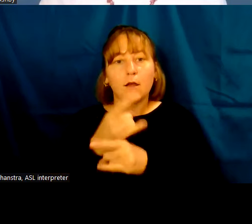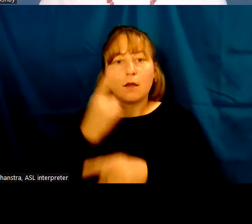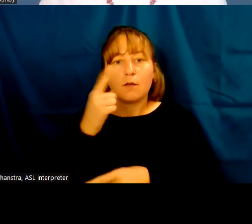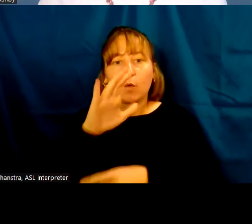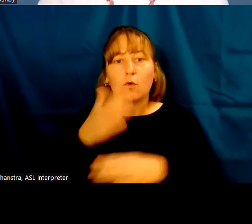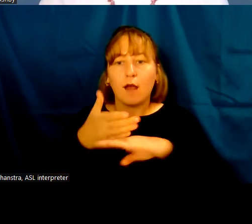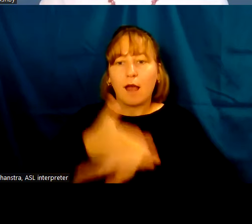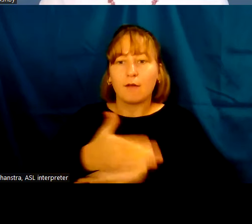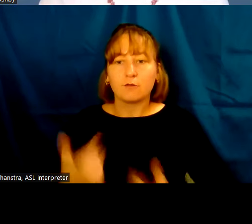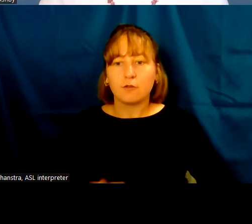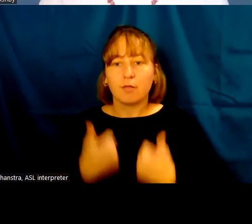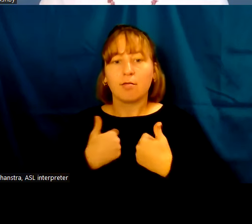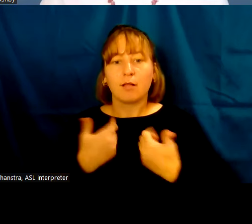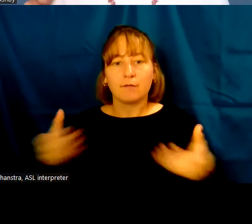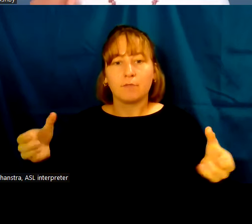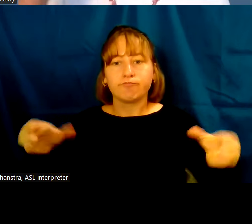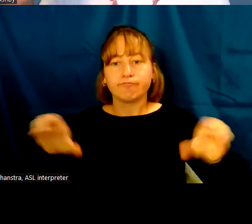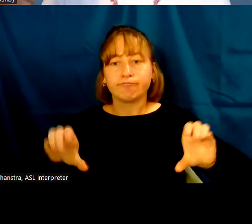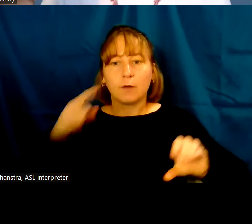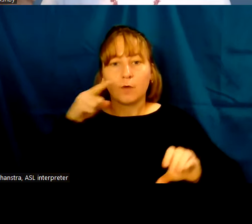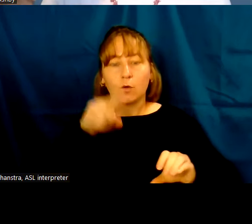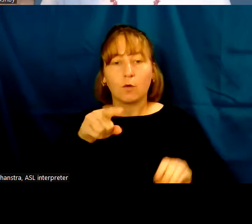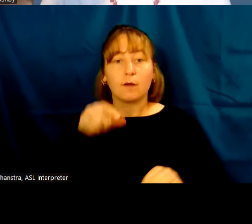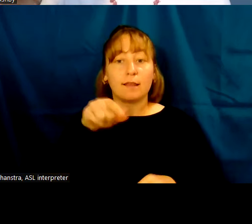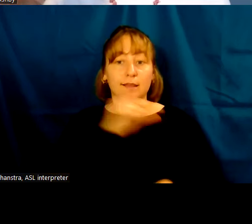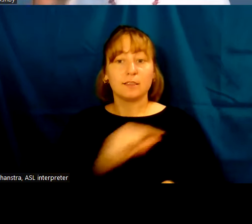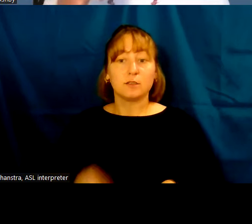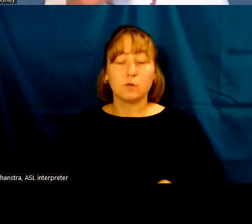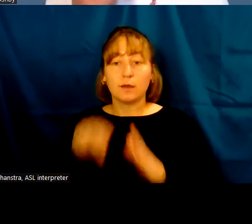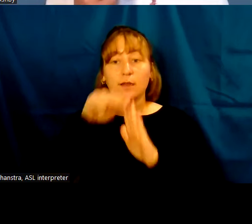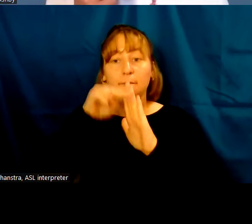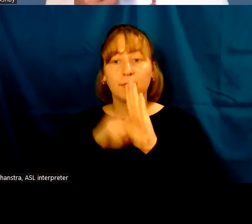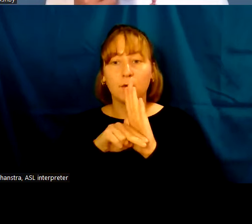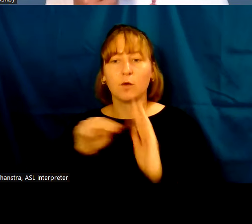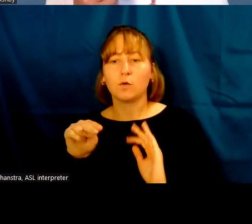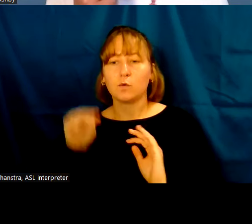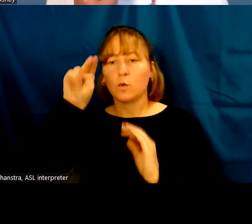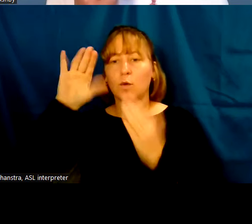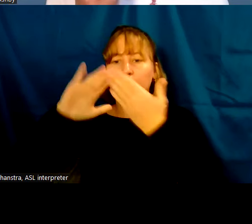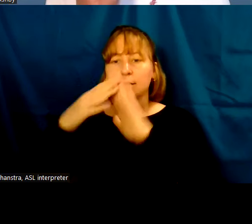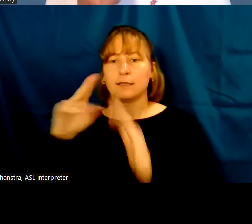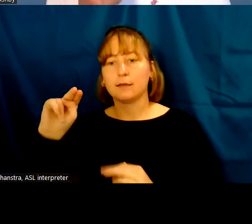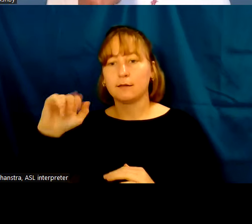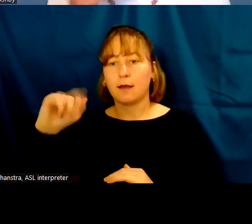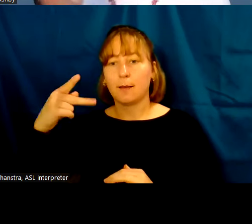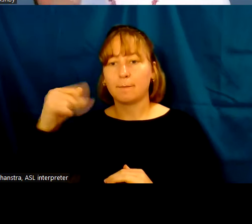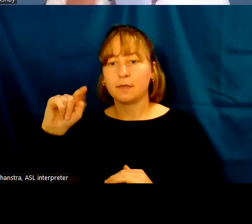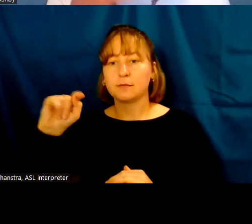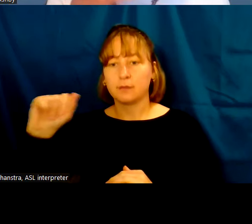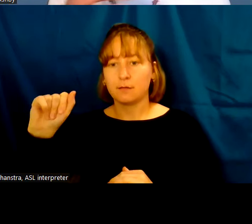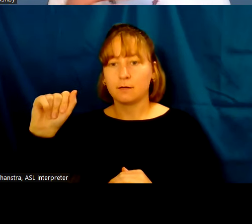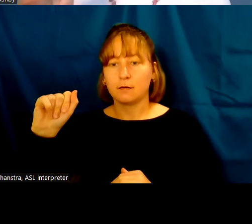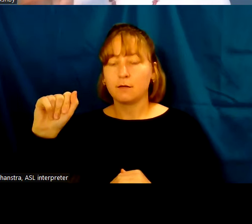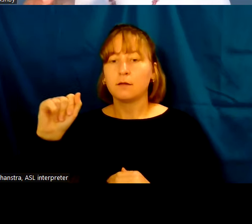afterlife. And this queen is buried up at that northern city of Napata, where